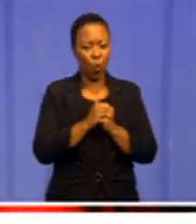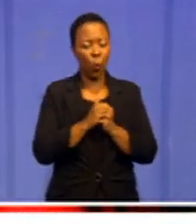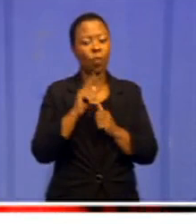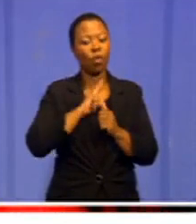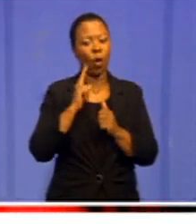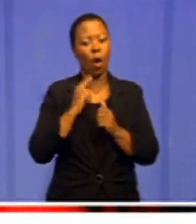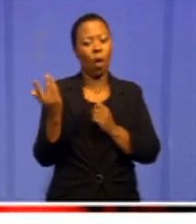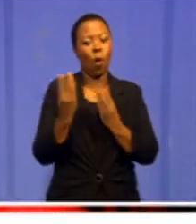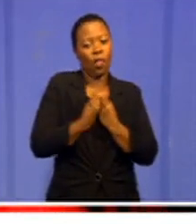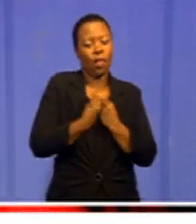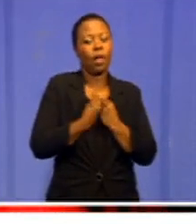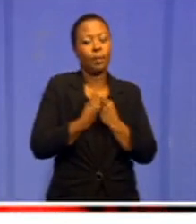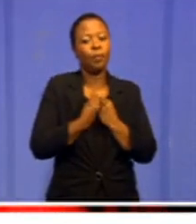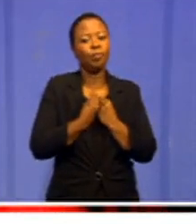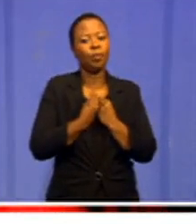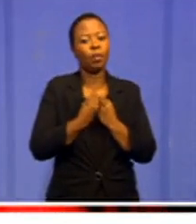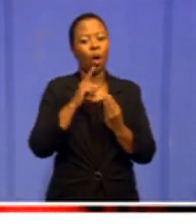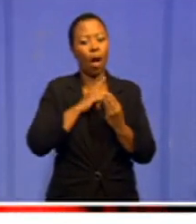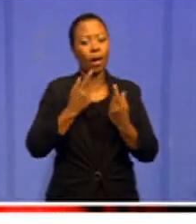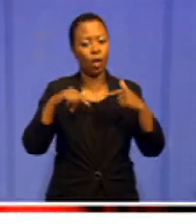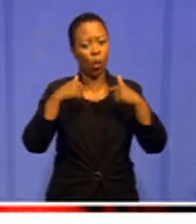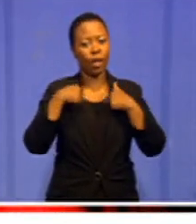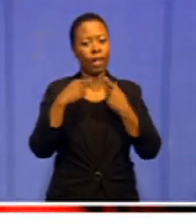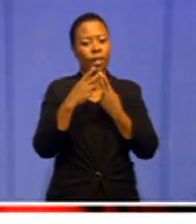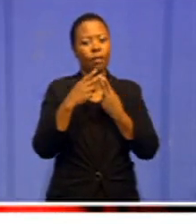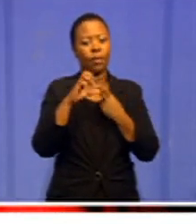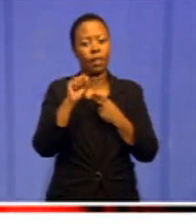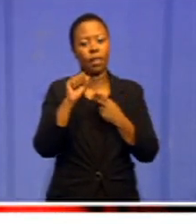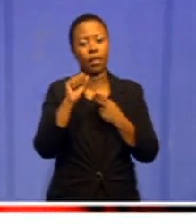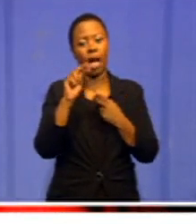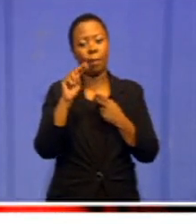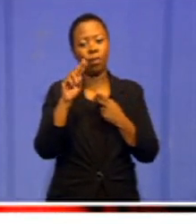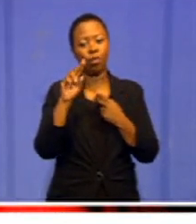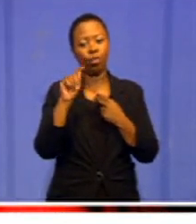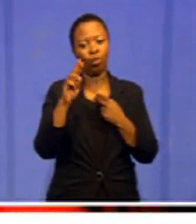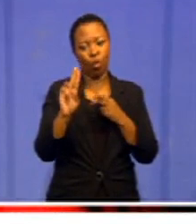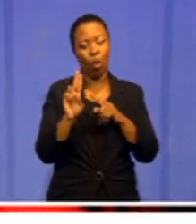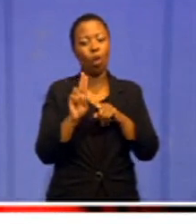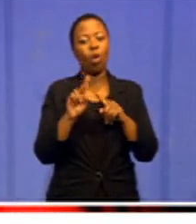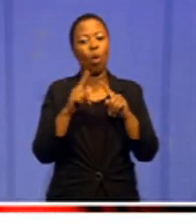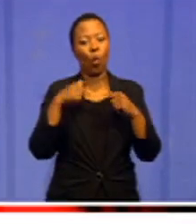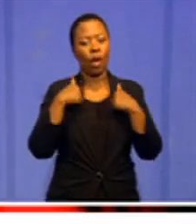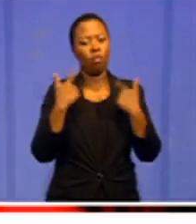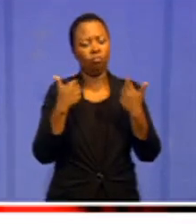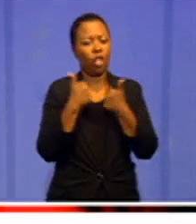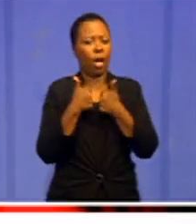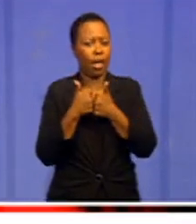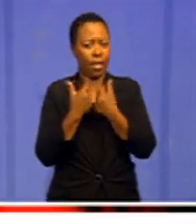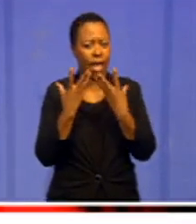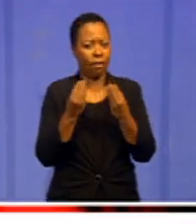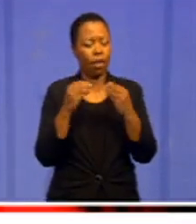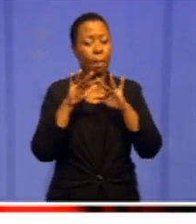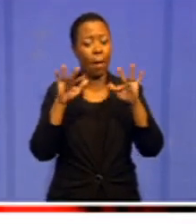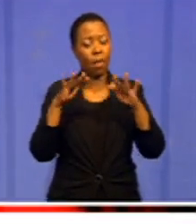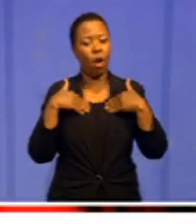us. As in UPSO, we're having challenges in the public health and social development, social, I mean,